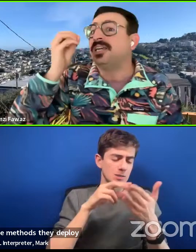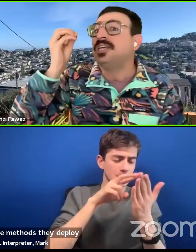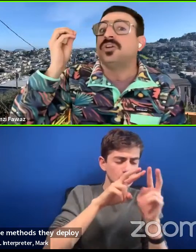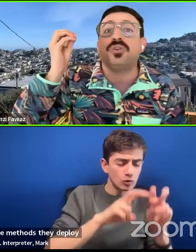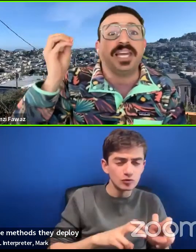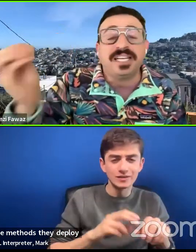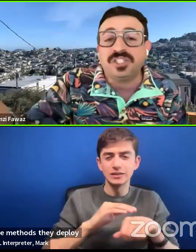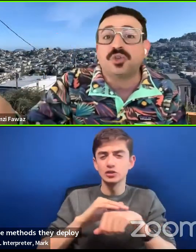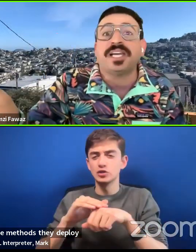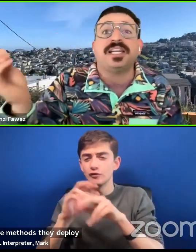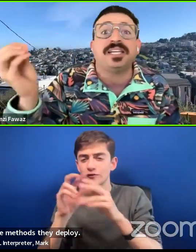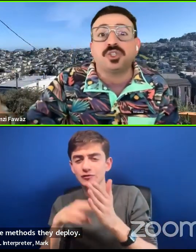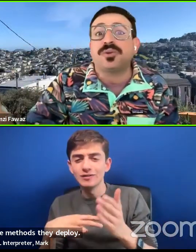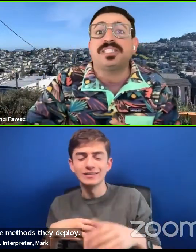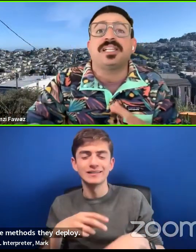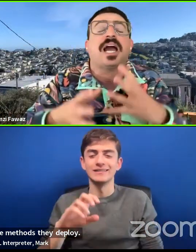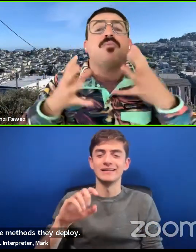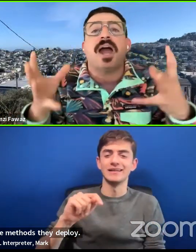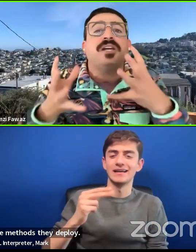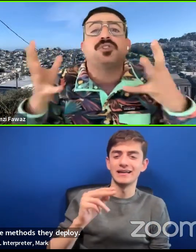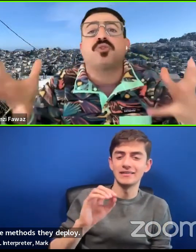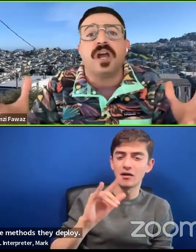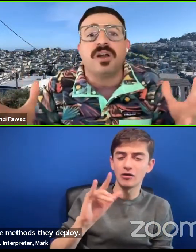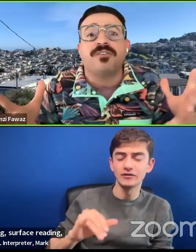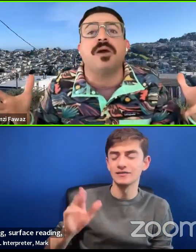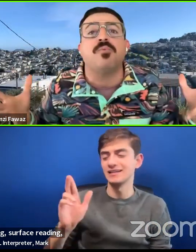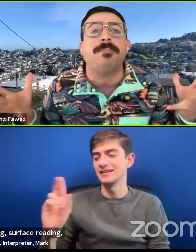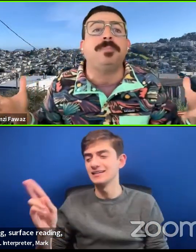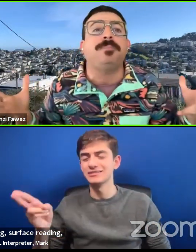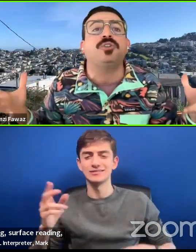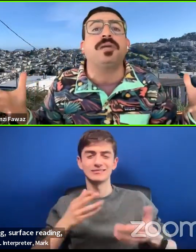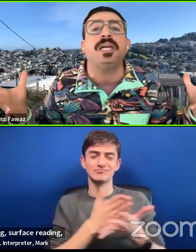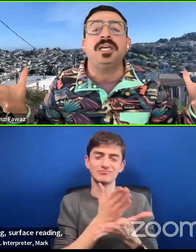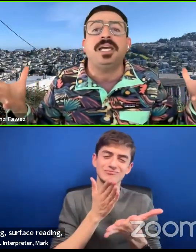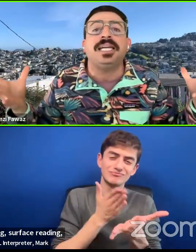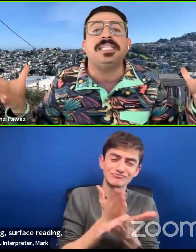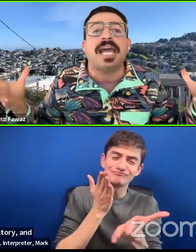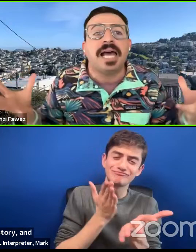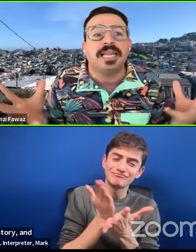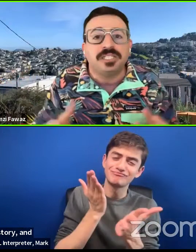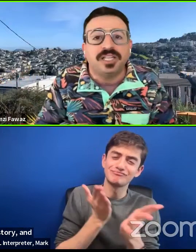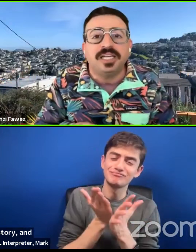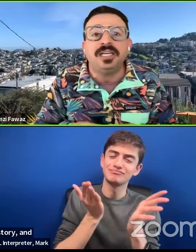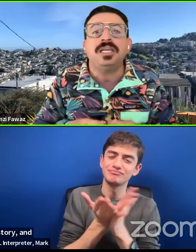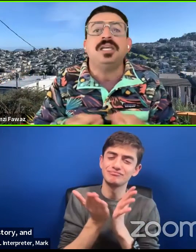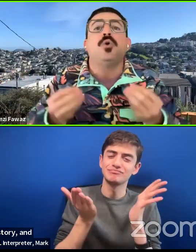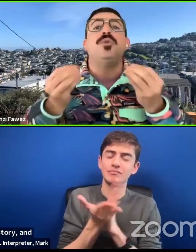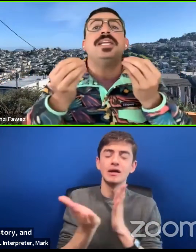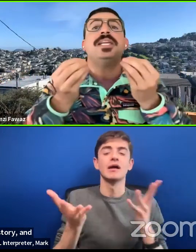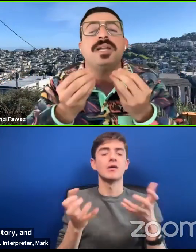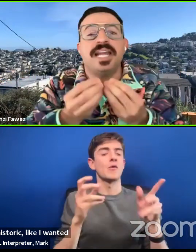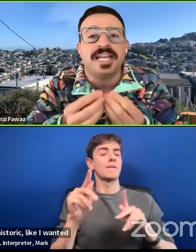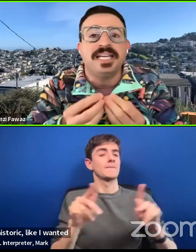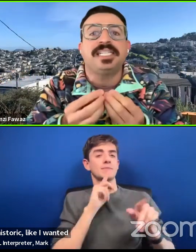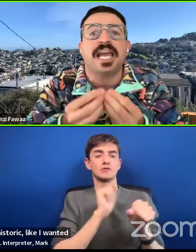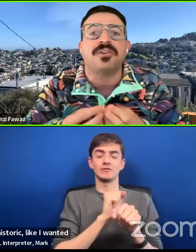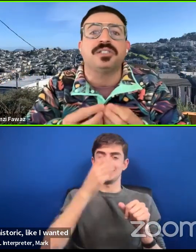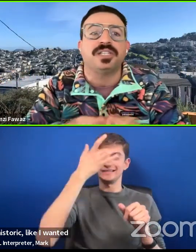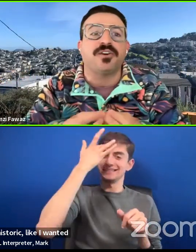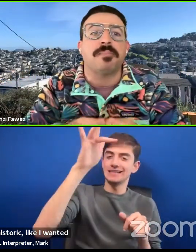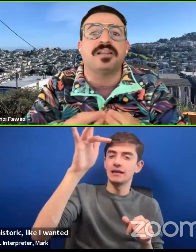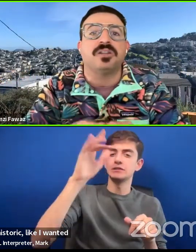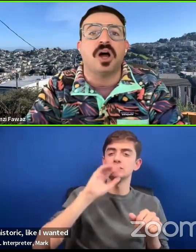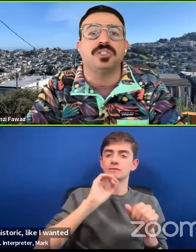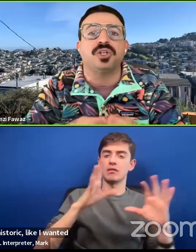ethnography, history, and historiography. I want people to be intelligently knitting